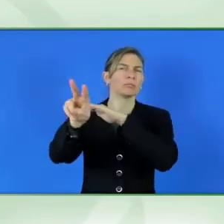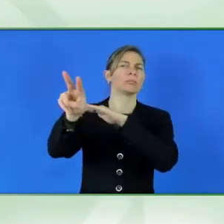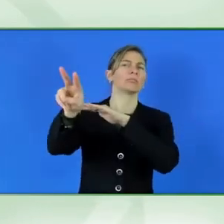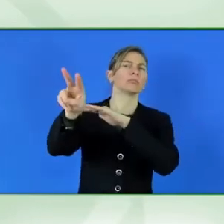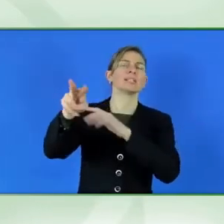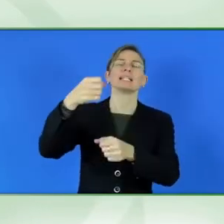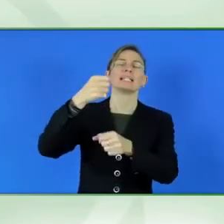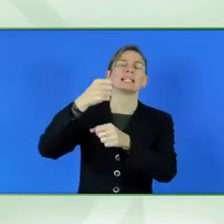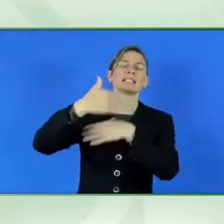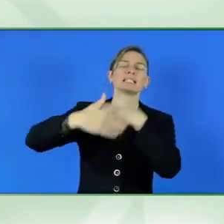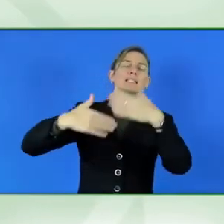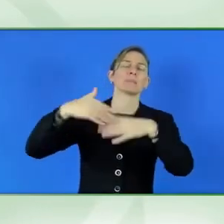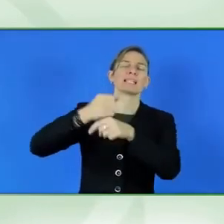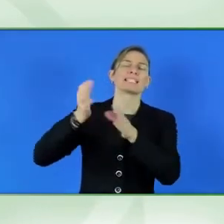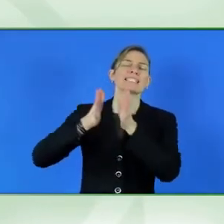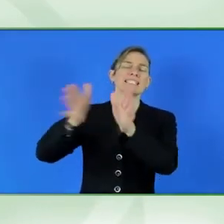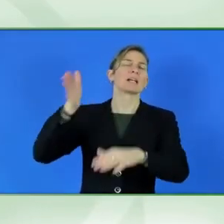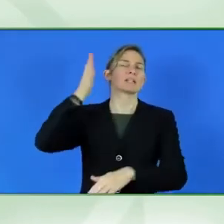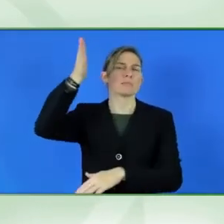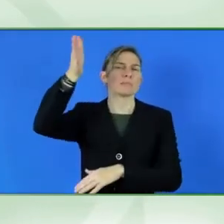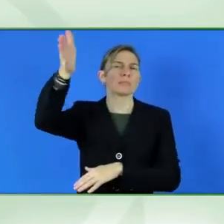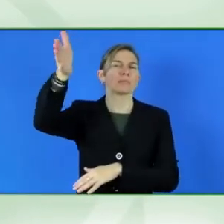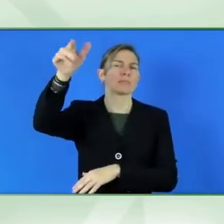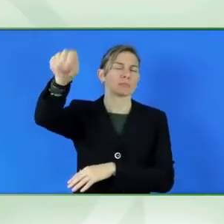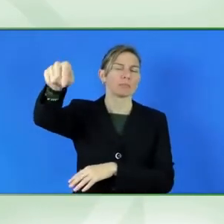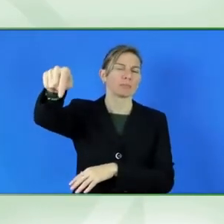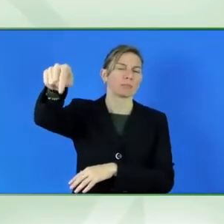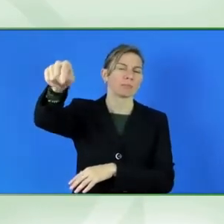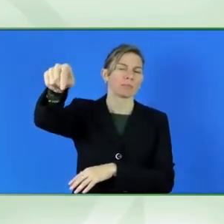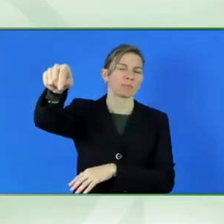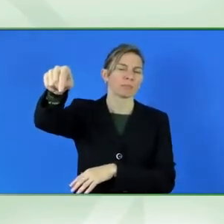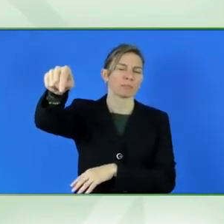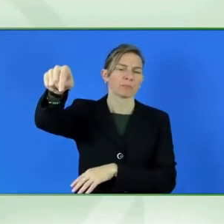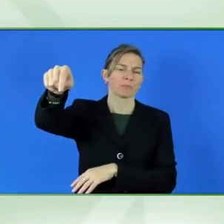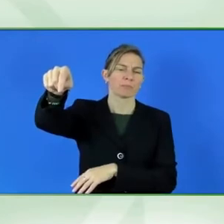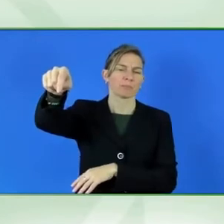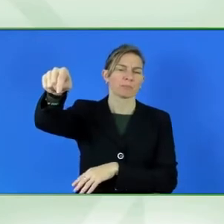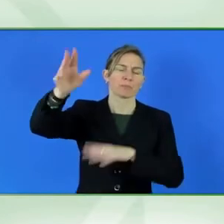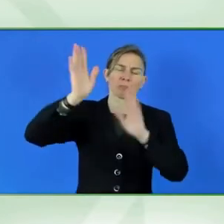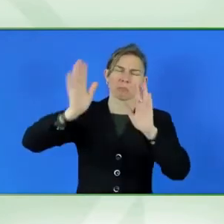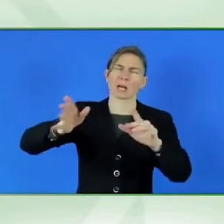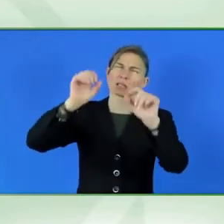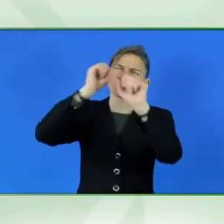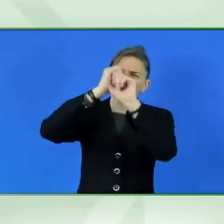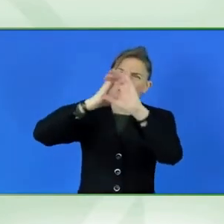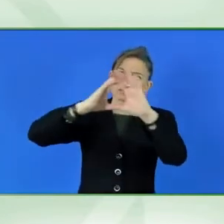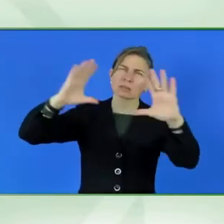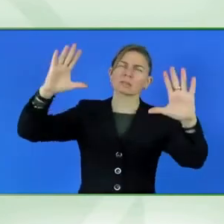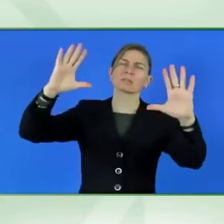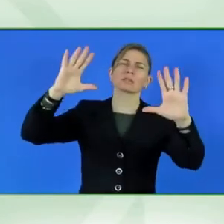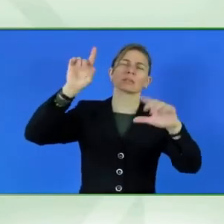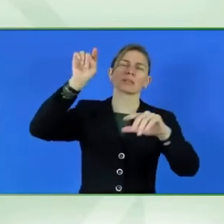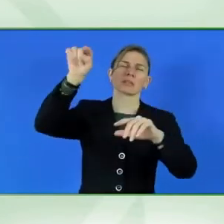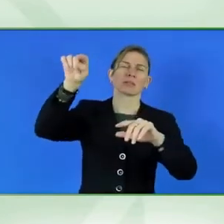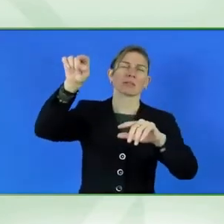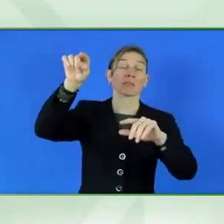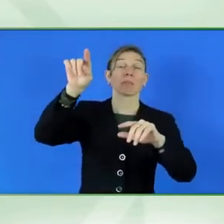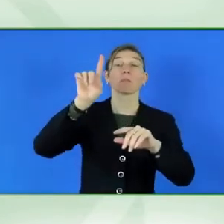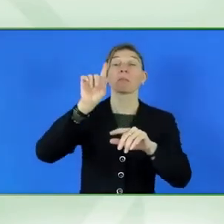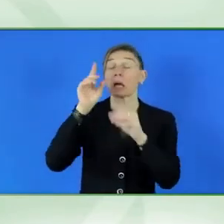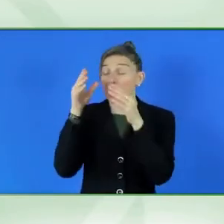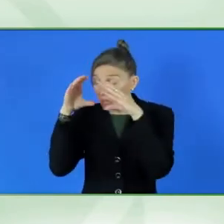And that does not happen without, uh, uh, having, uh, holistic and comprehensive data.